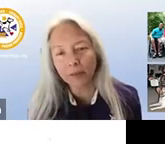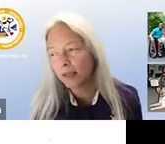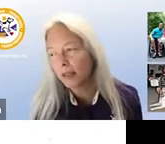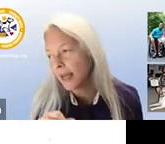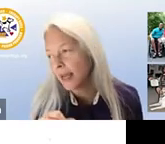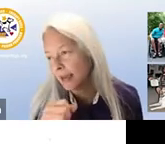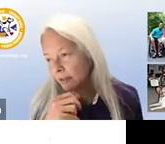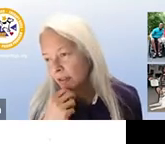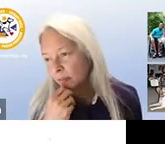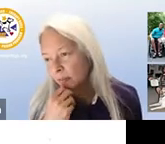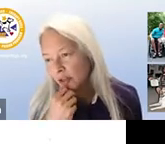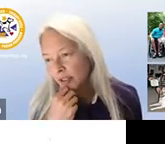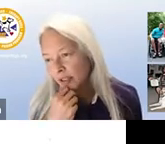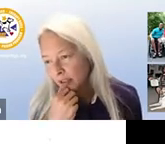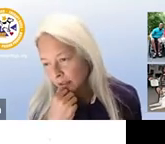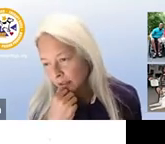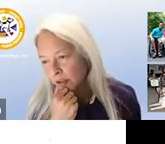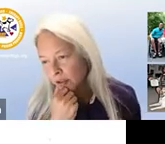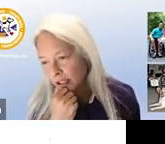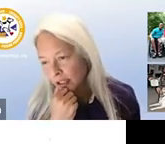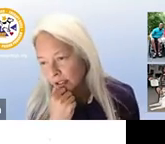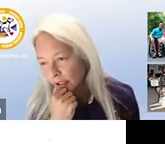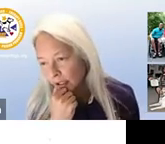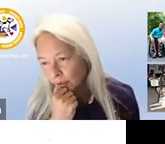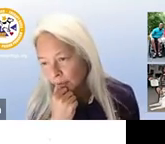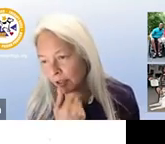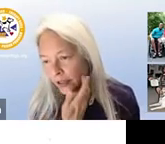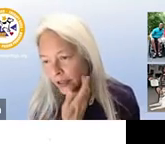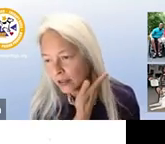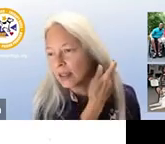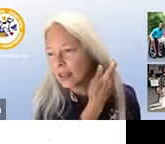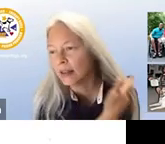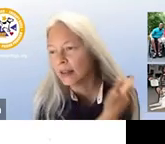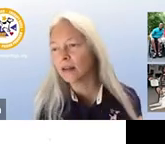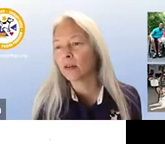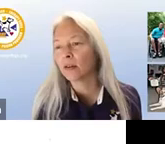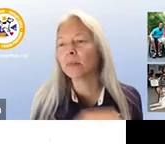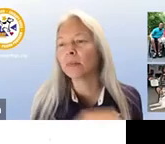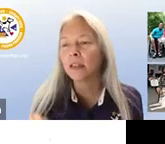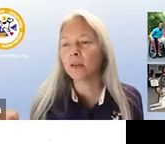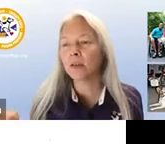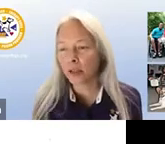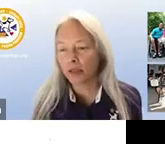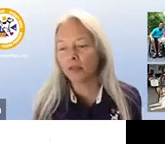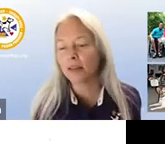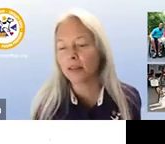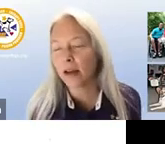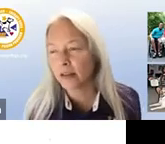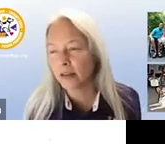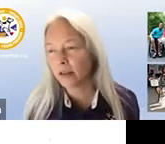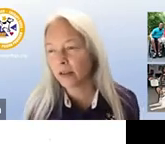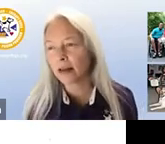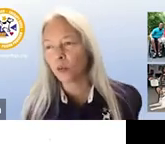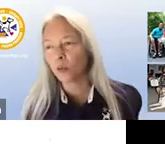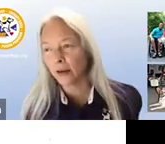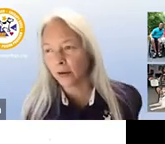everywhere and there's information in the the dog uh regulations that give you more specific insight